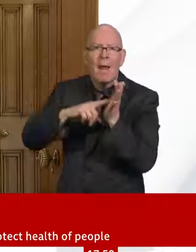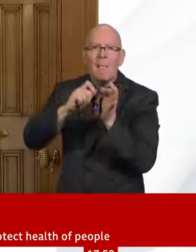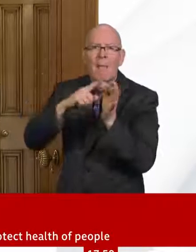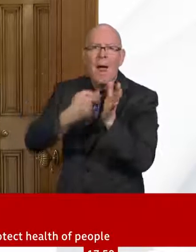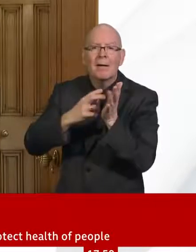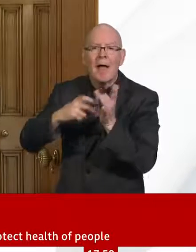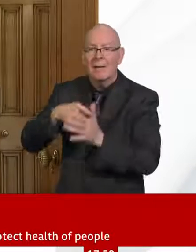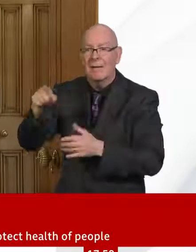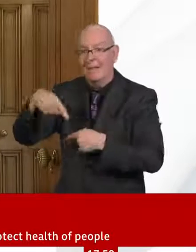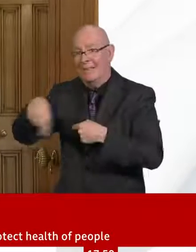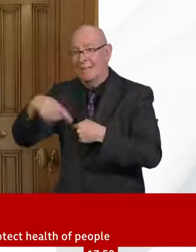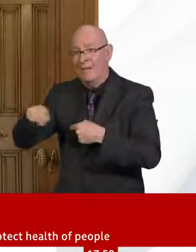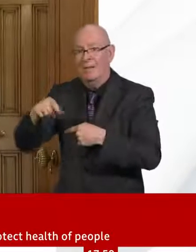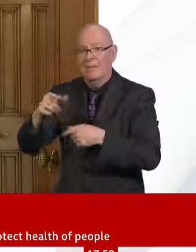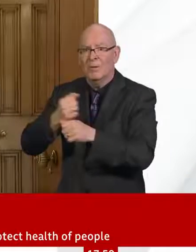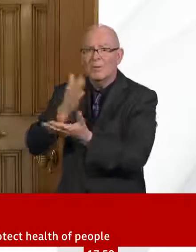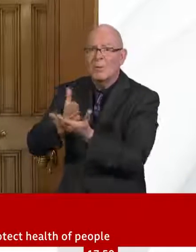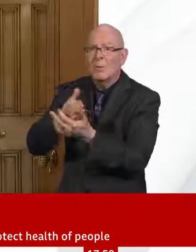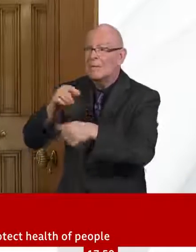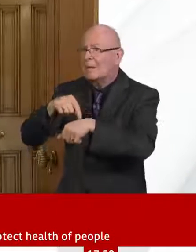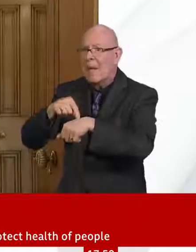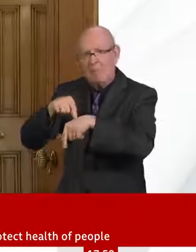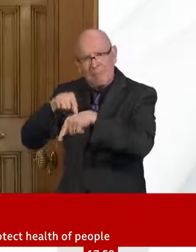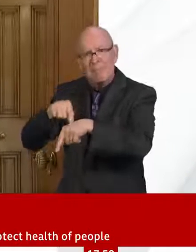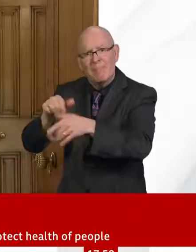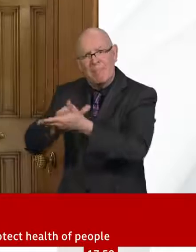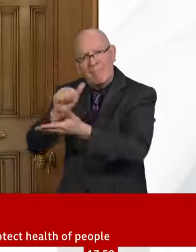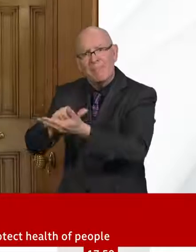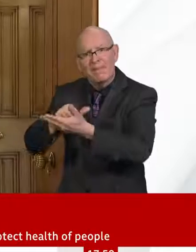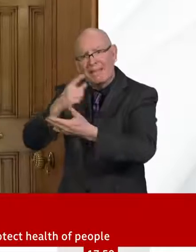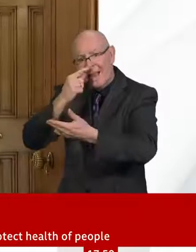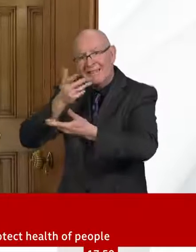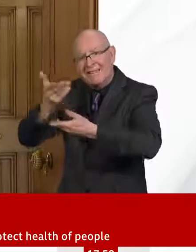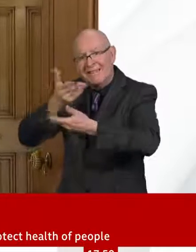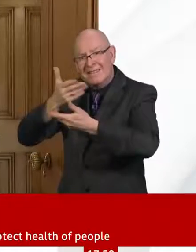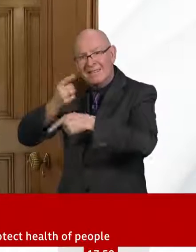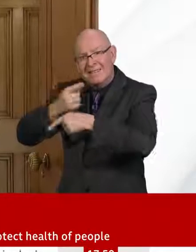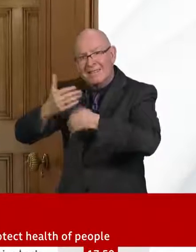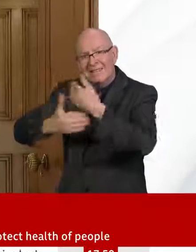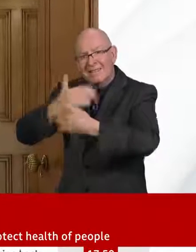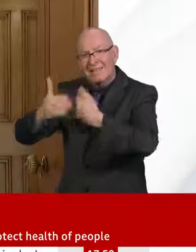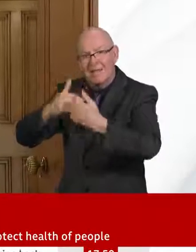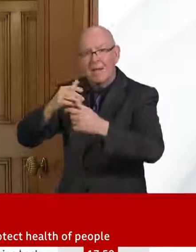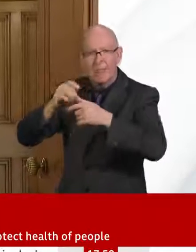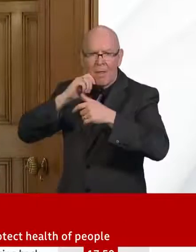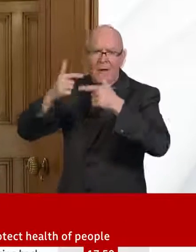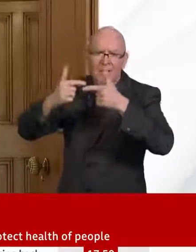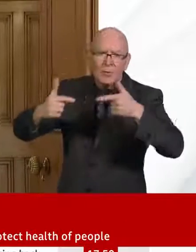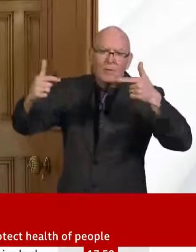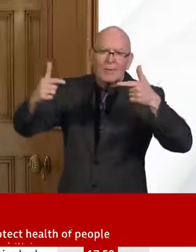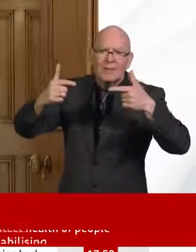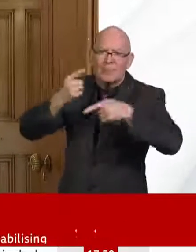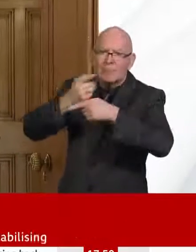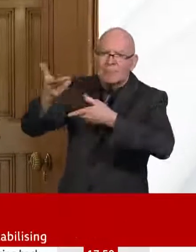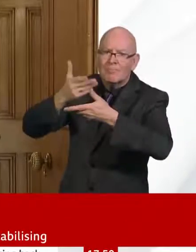But we remain committed to the timeline that we've set out. Thank you, Emilio. And I think that brings brings today's press conference to a